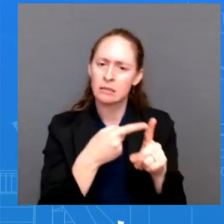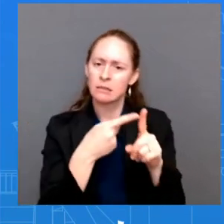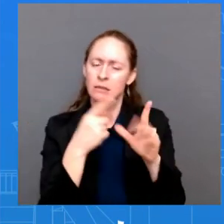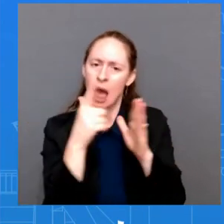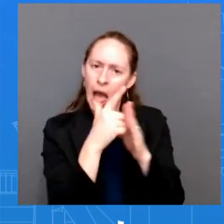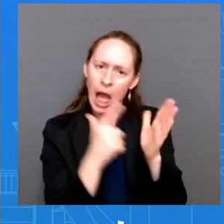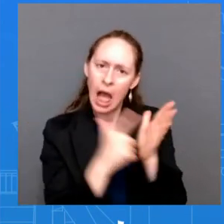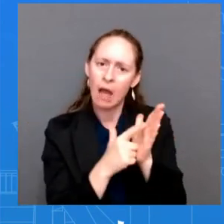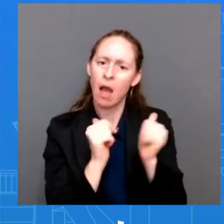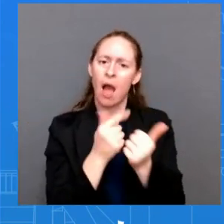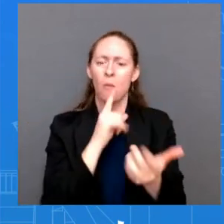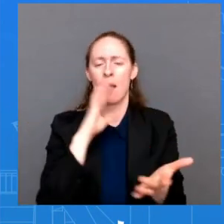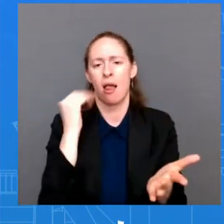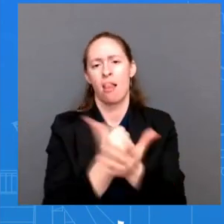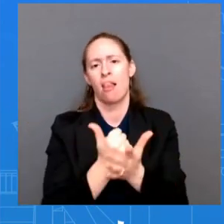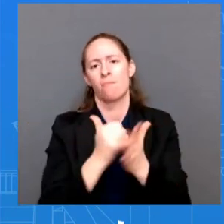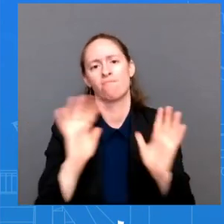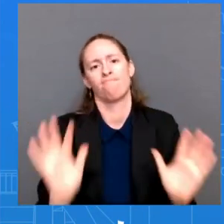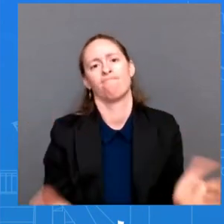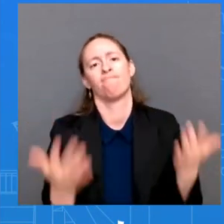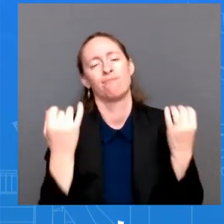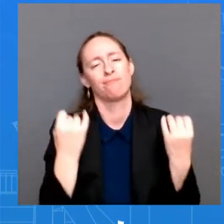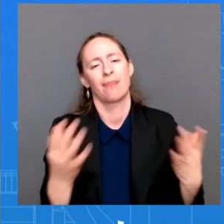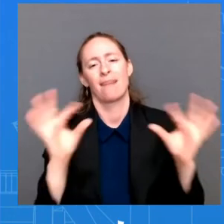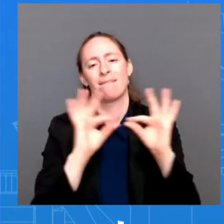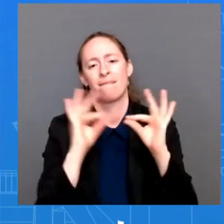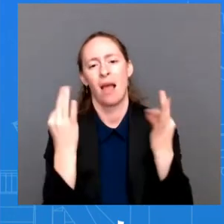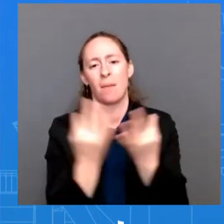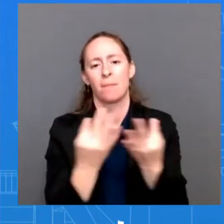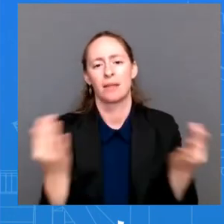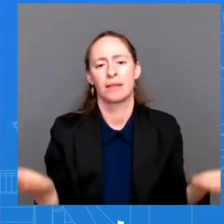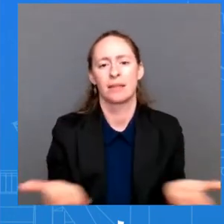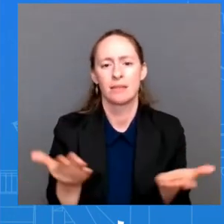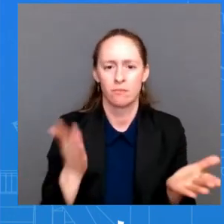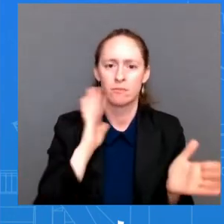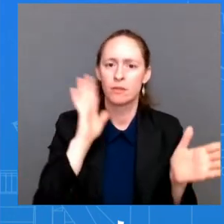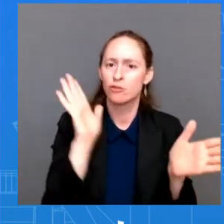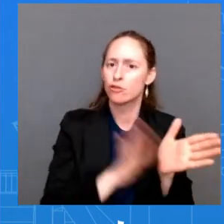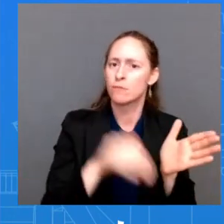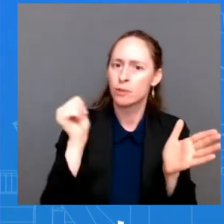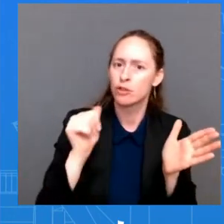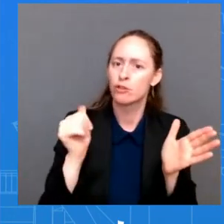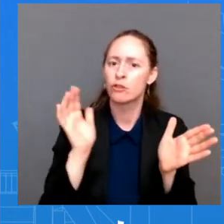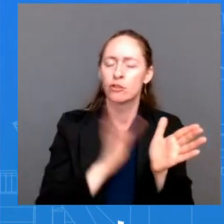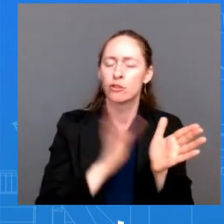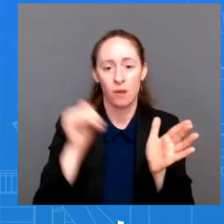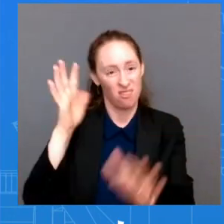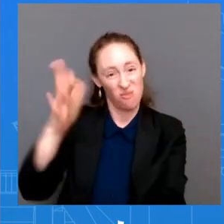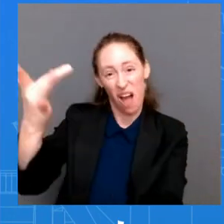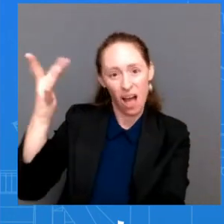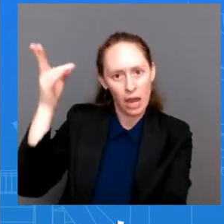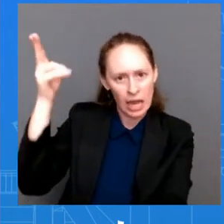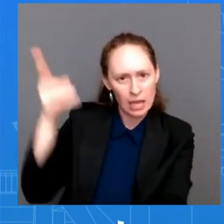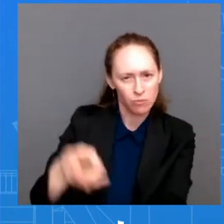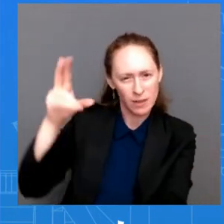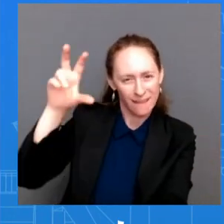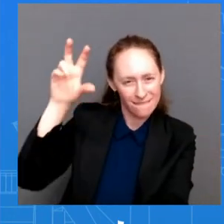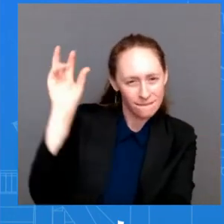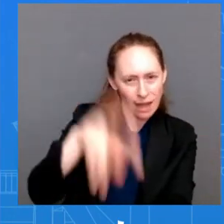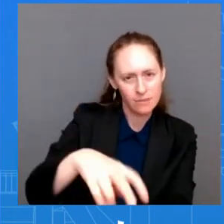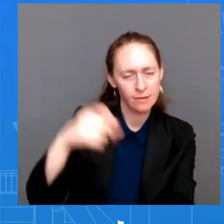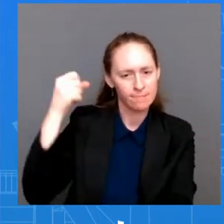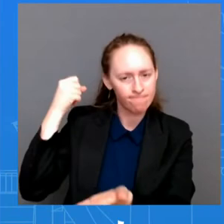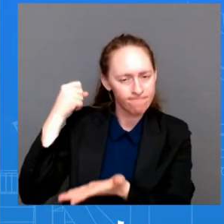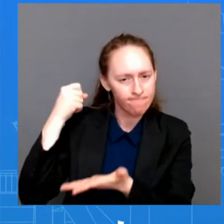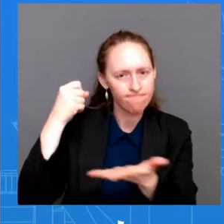and why it's going to lower costs and why it is an investment, historic investment in, you know, that we have not